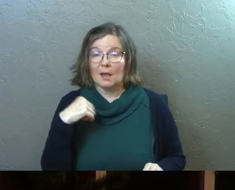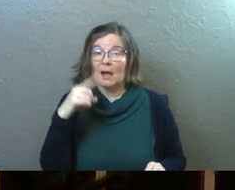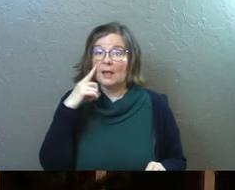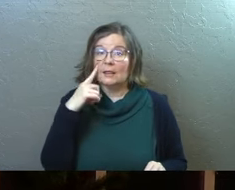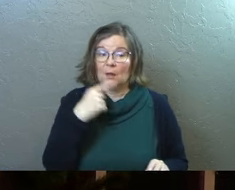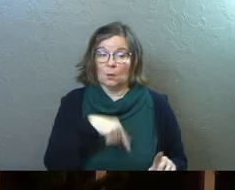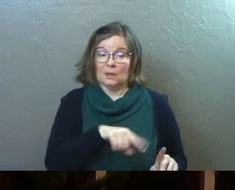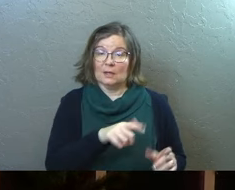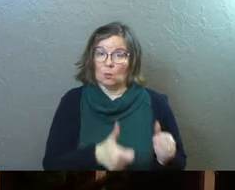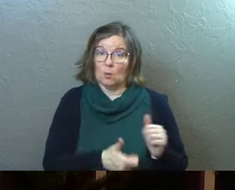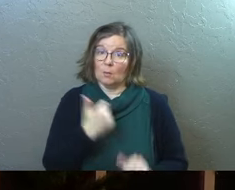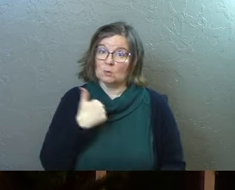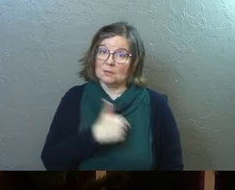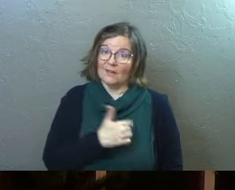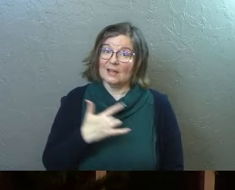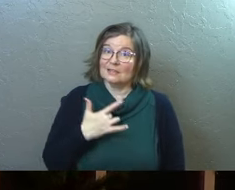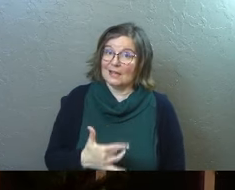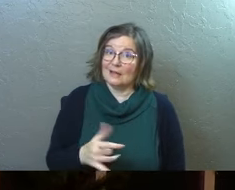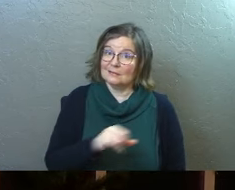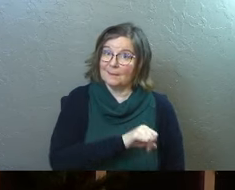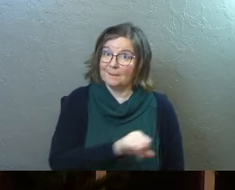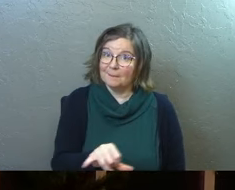I think what they did is what most of us do.